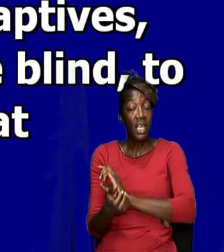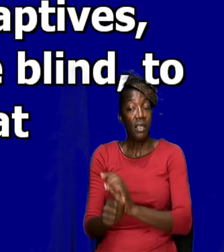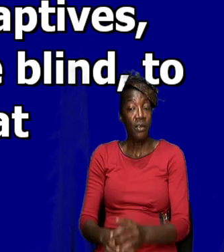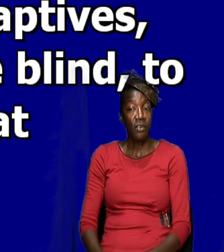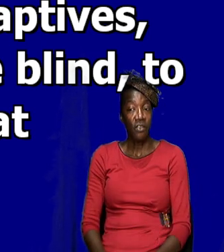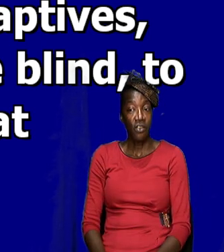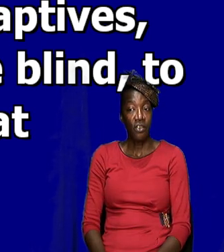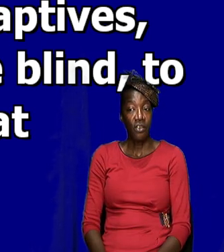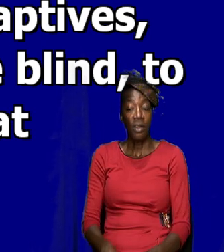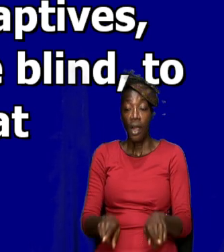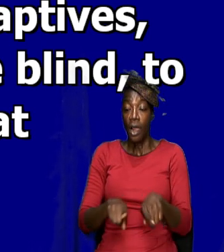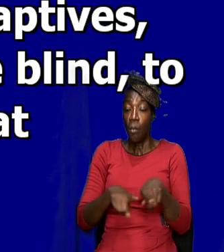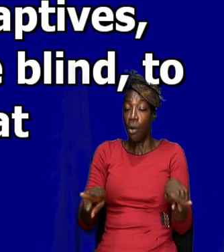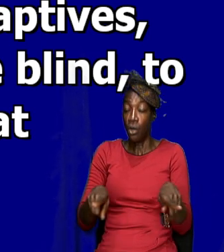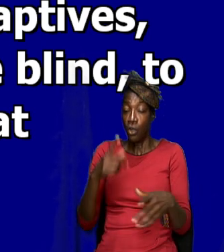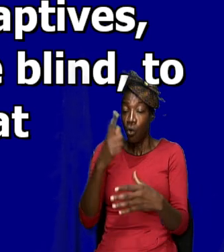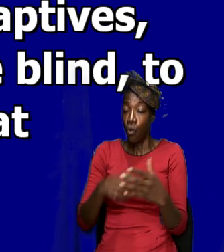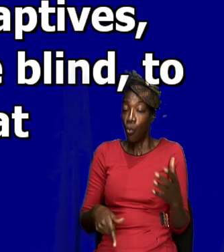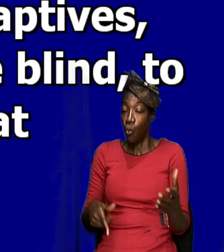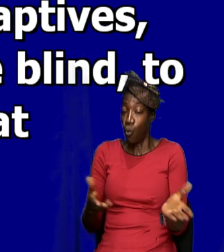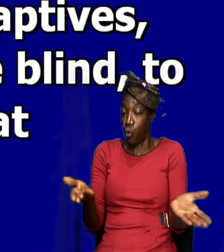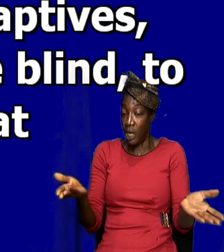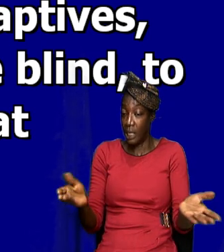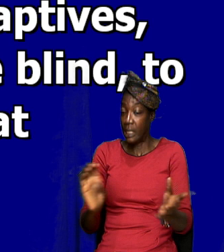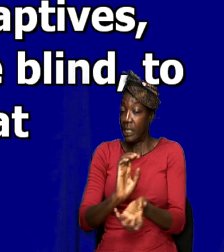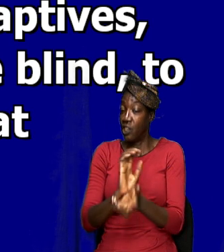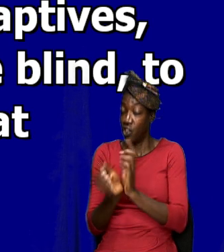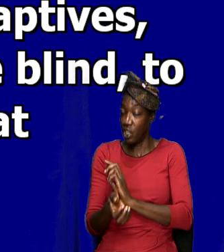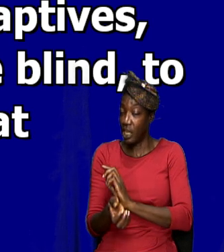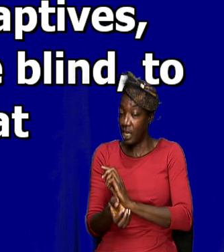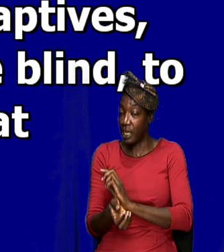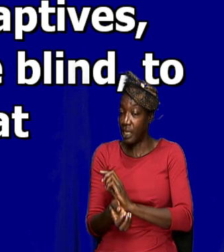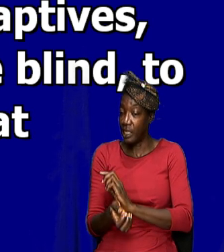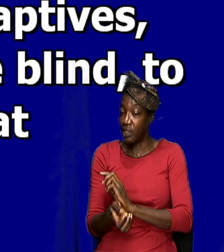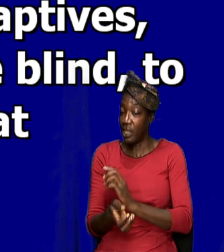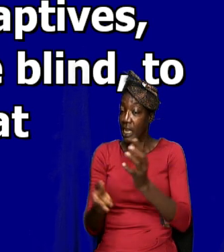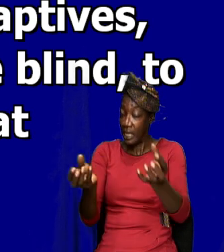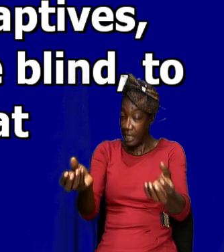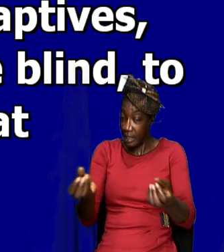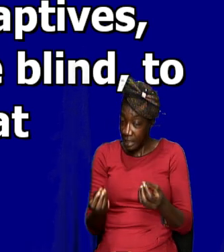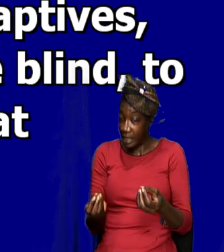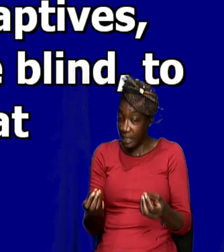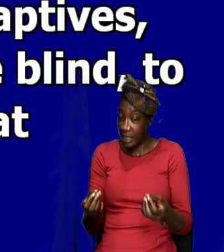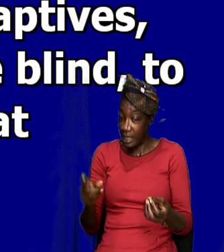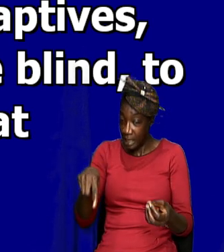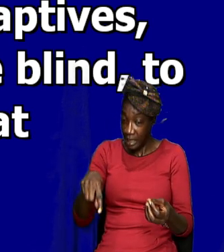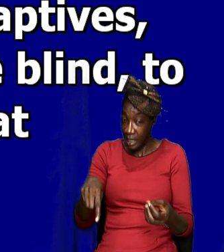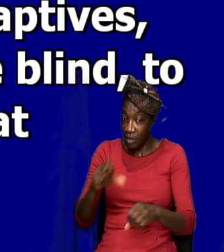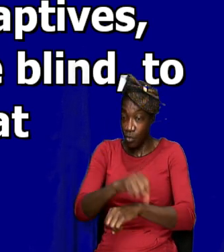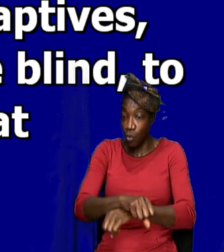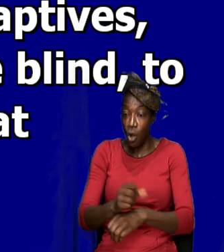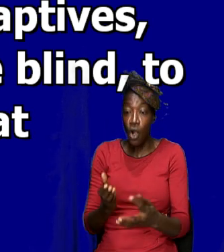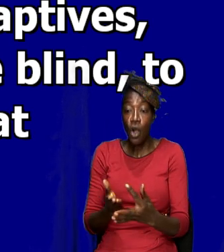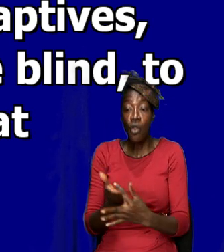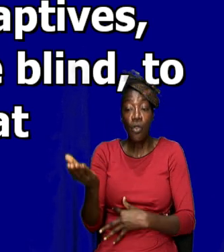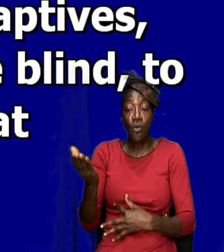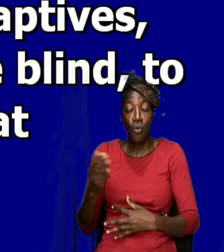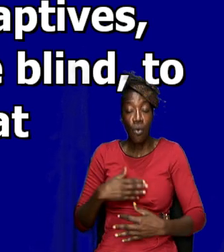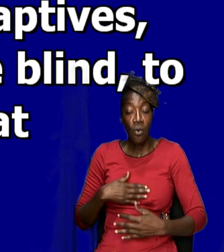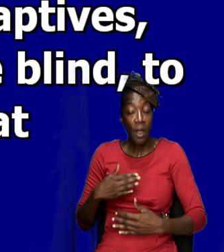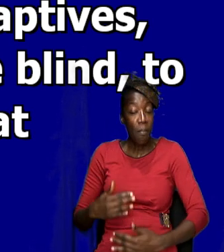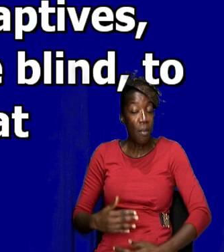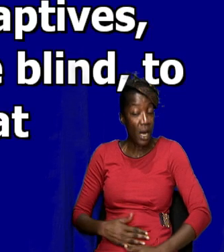But what has changed is that now he is accomplishing this mandate through the body of